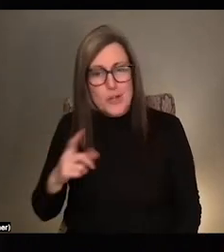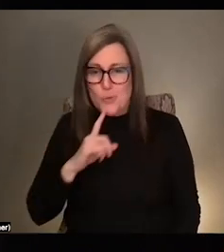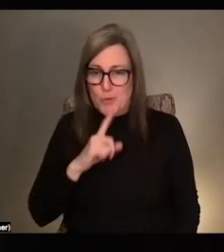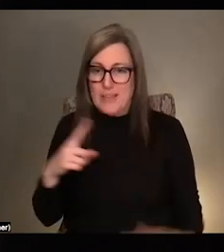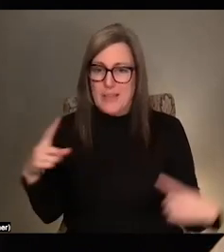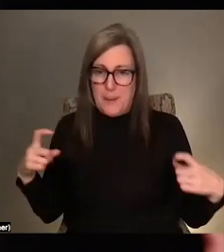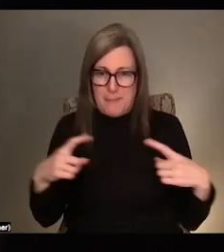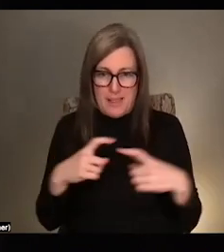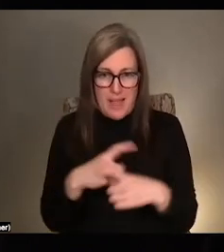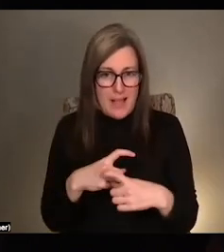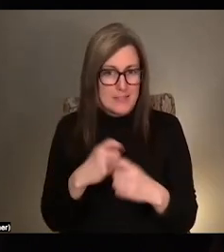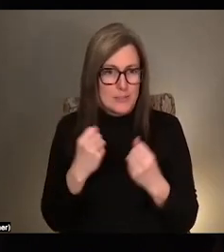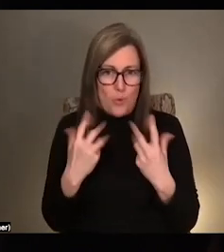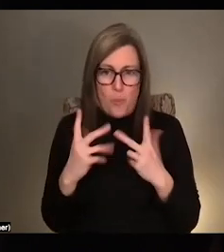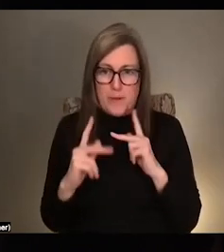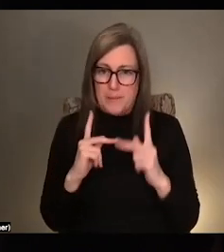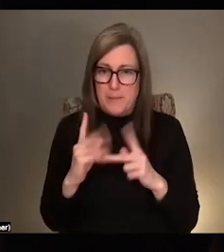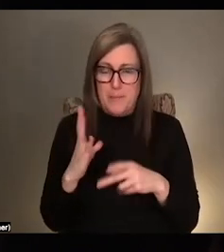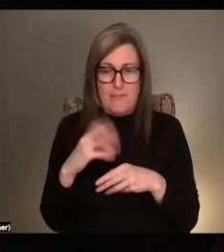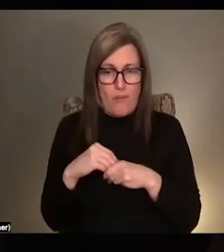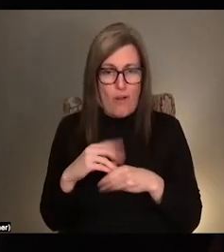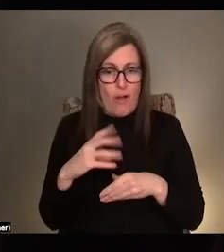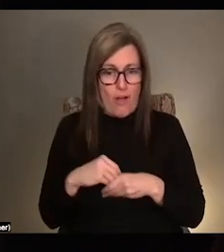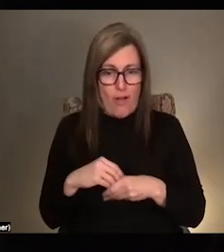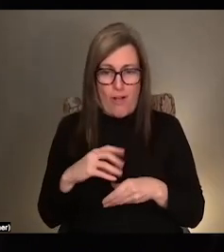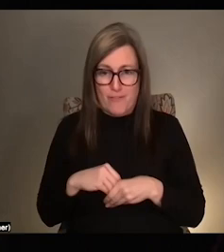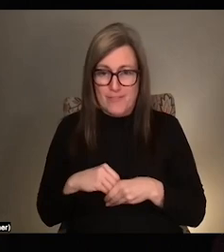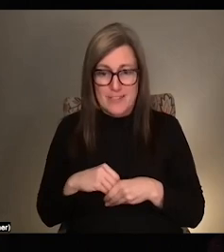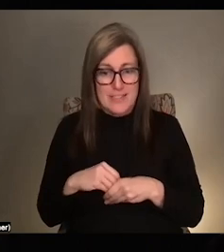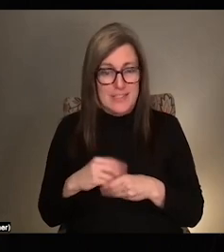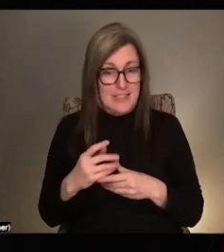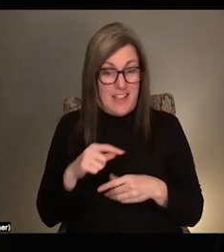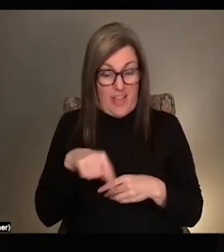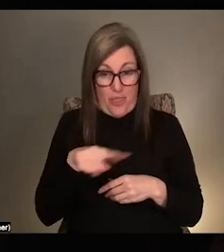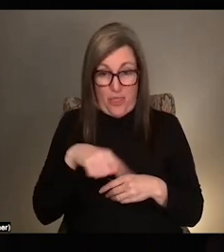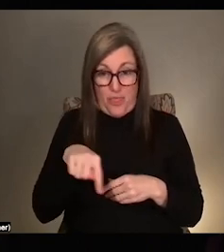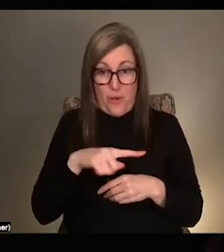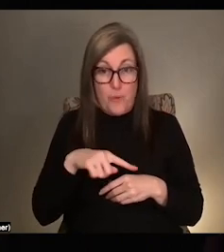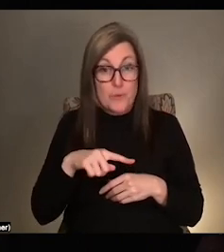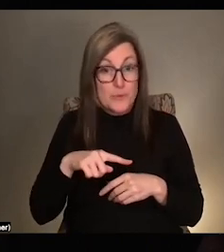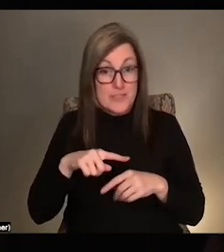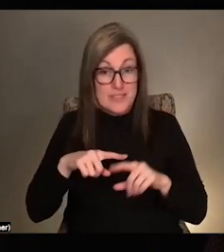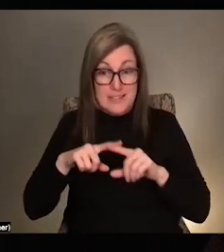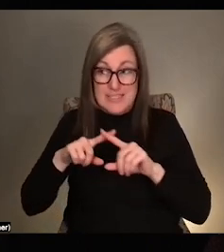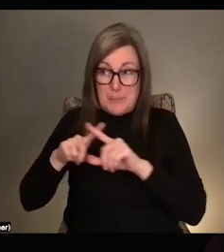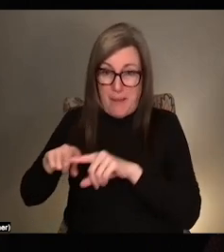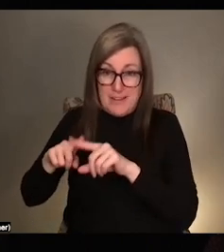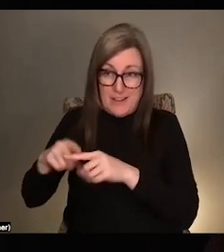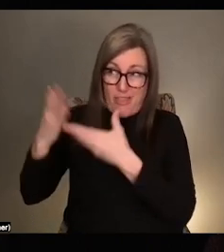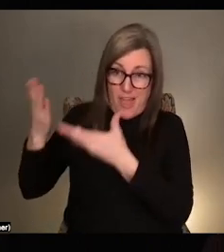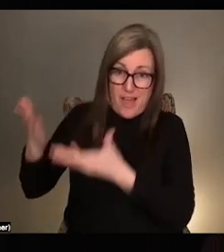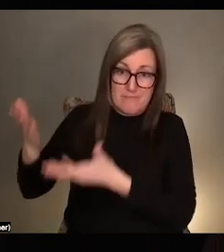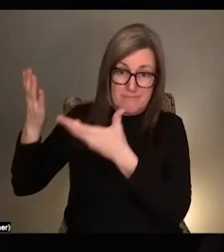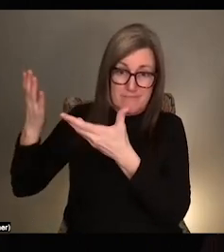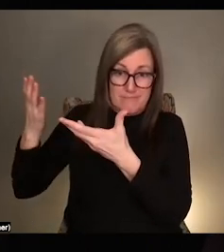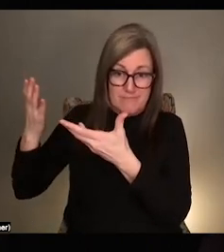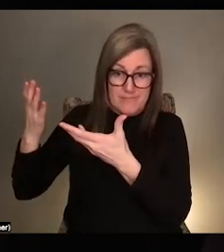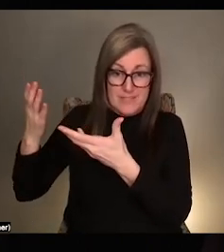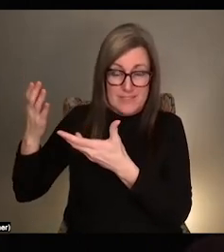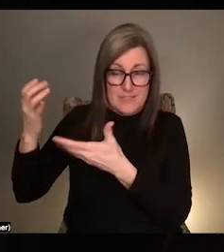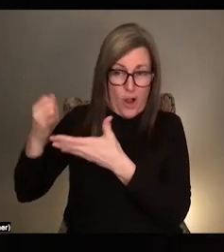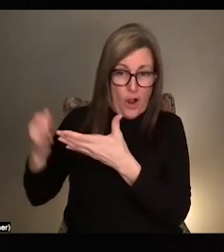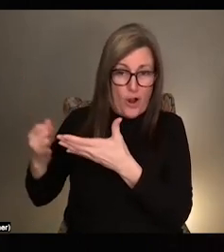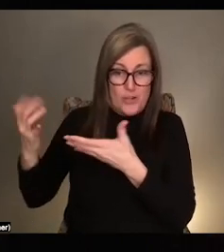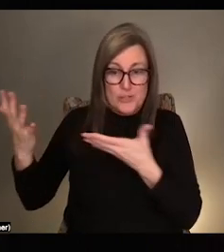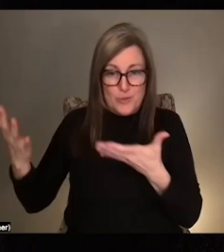how things get made, which is like inherently like dependent and like collaborative. And so, yeah, I